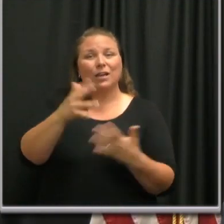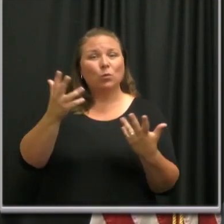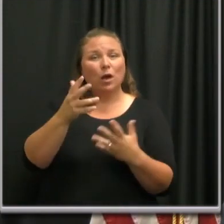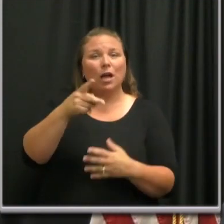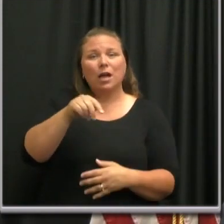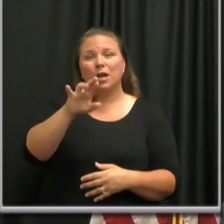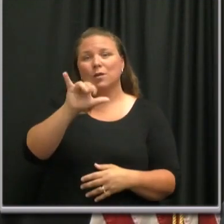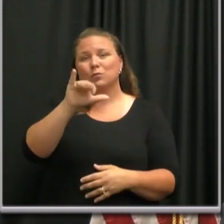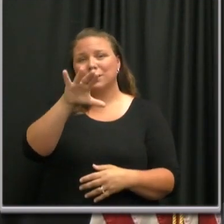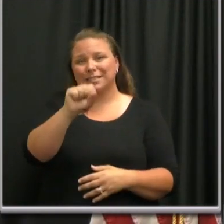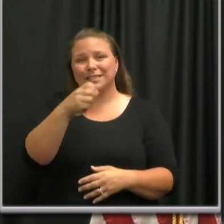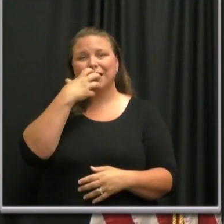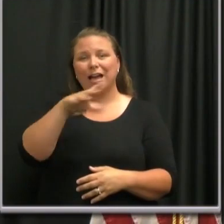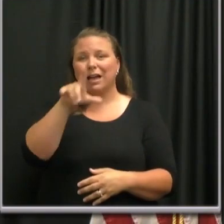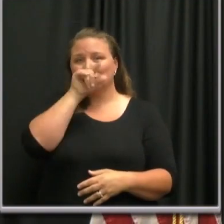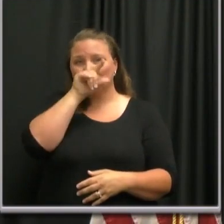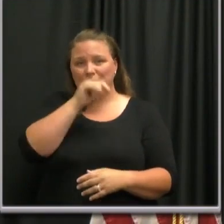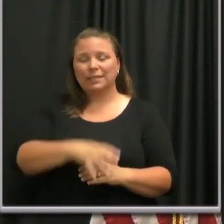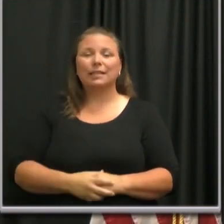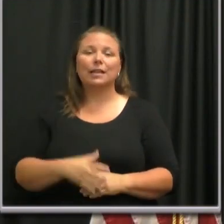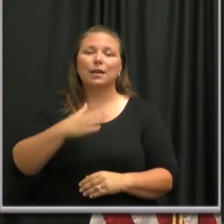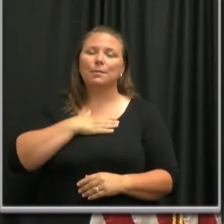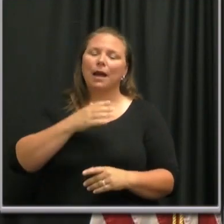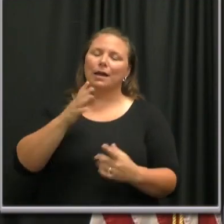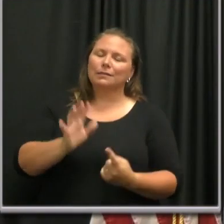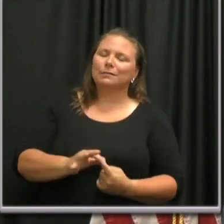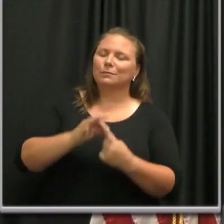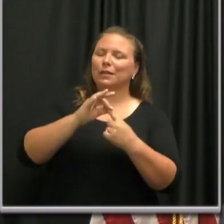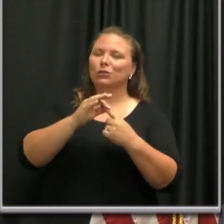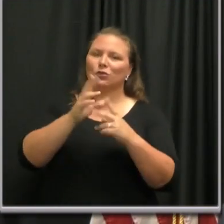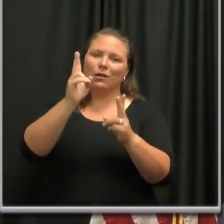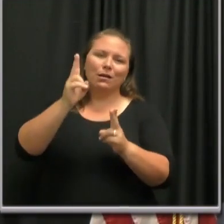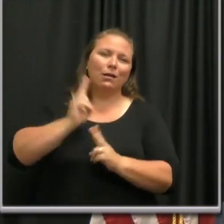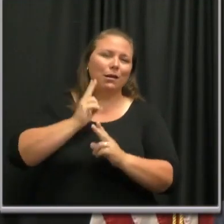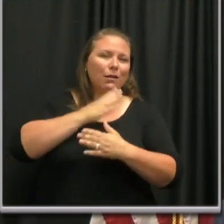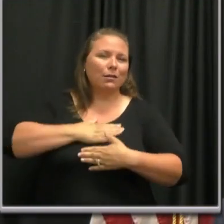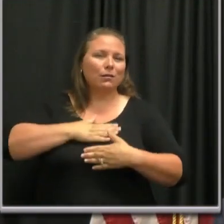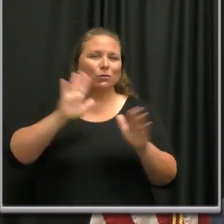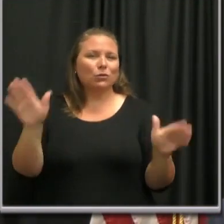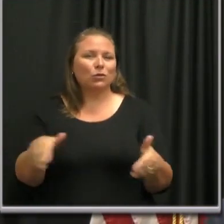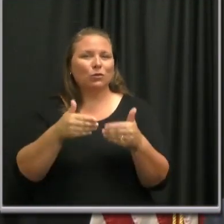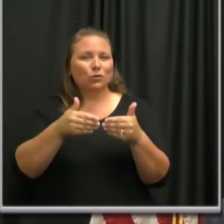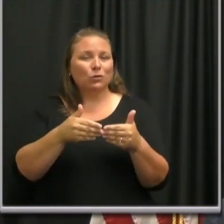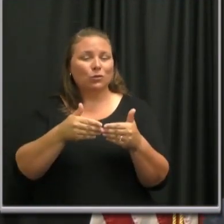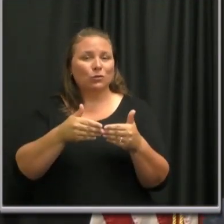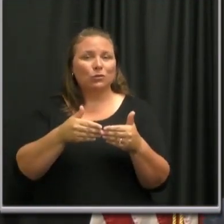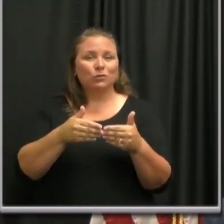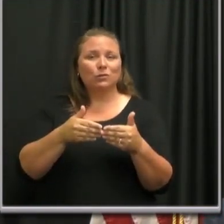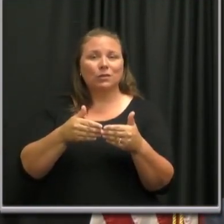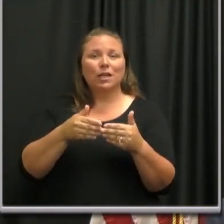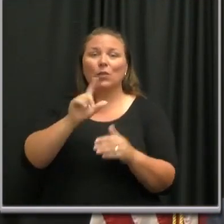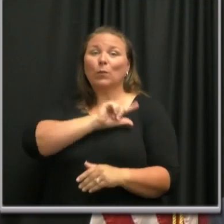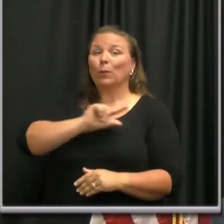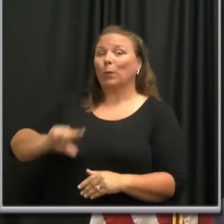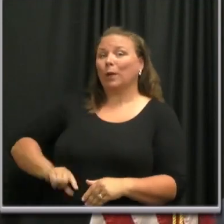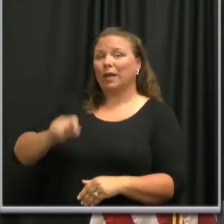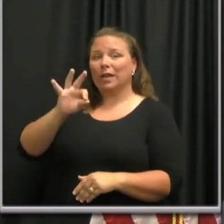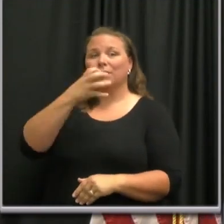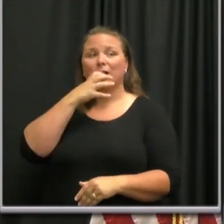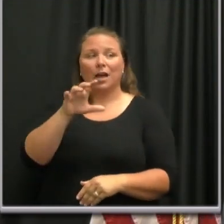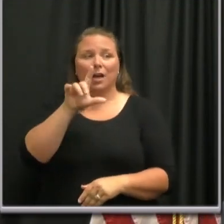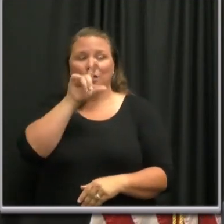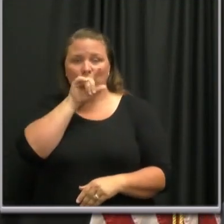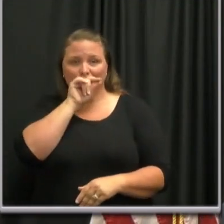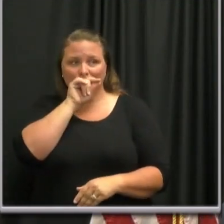Prince's Hot Chicken. And it is my very special opportunity to introduce, as the mayor indicated, the queen of hot